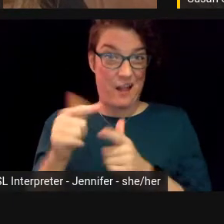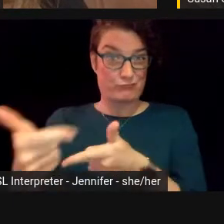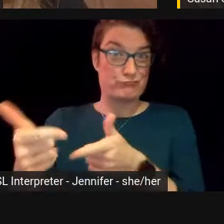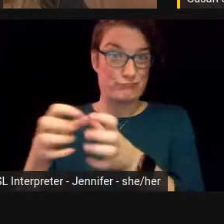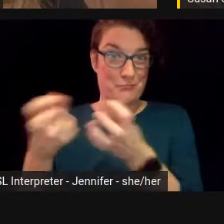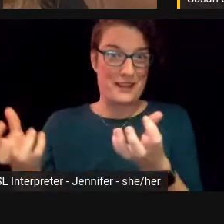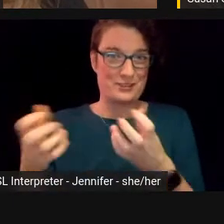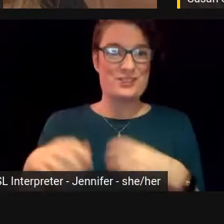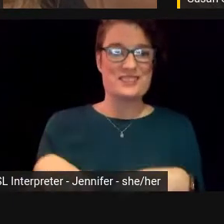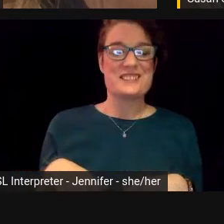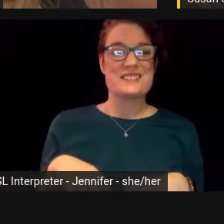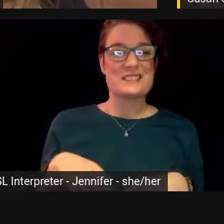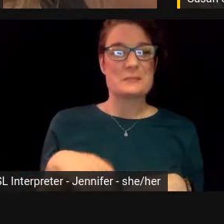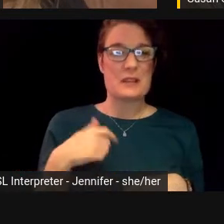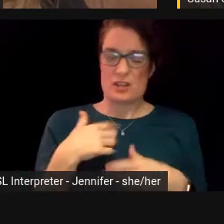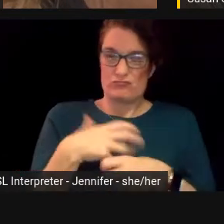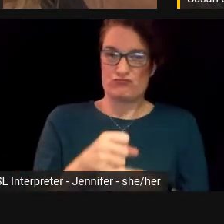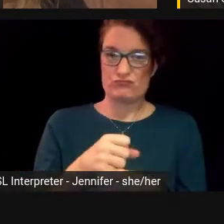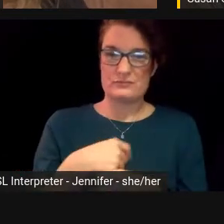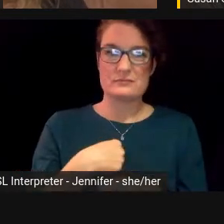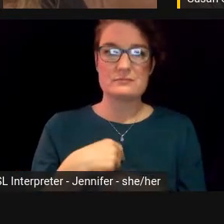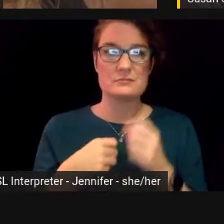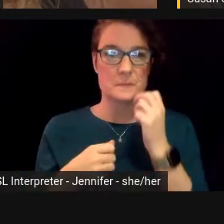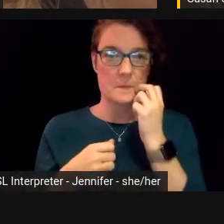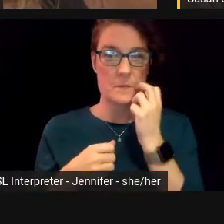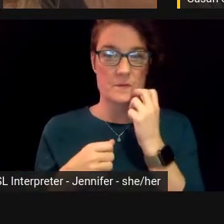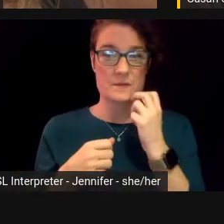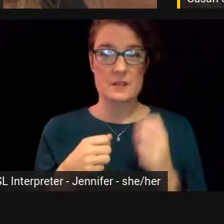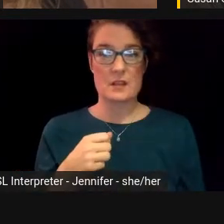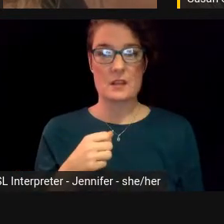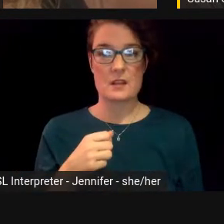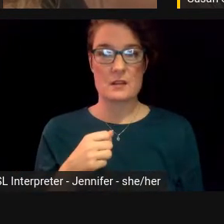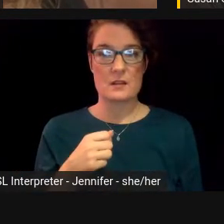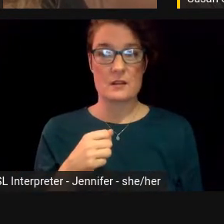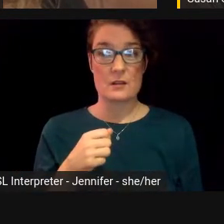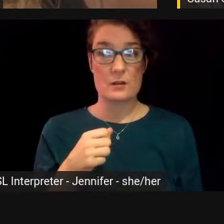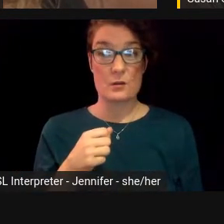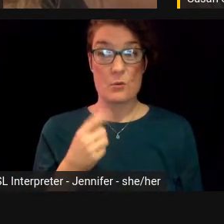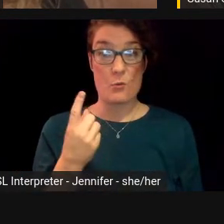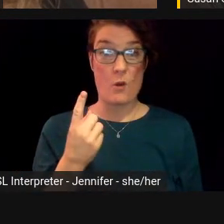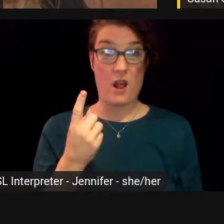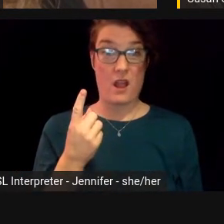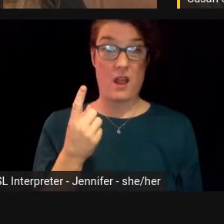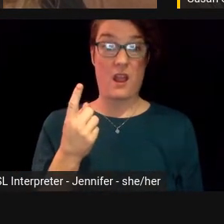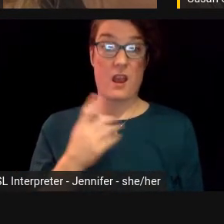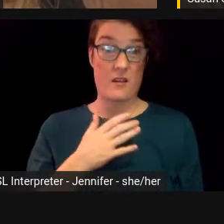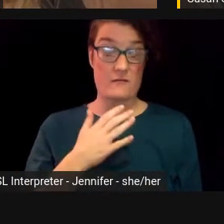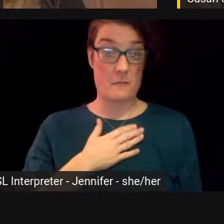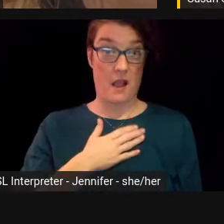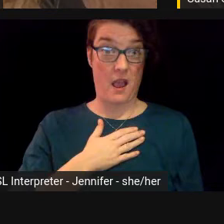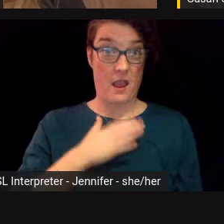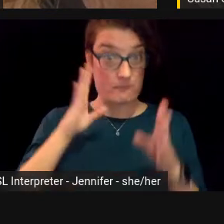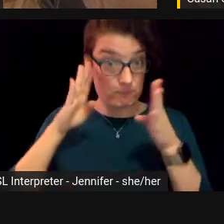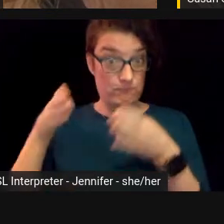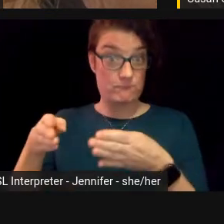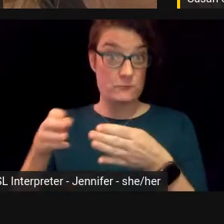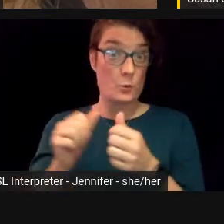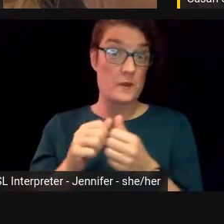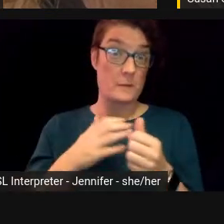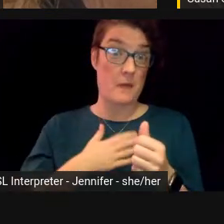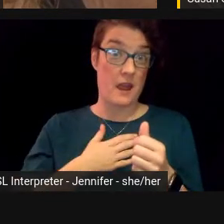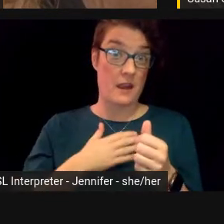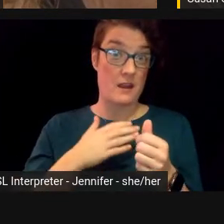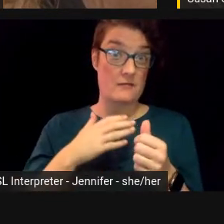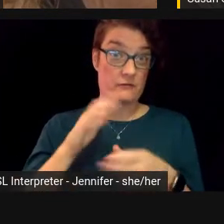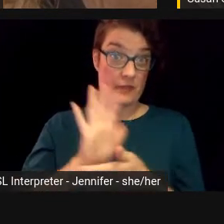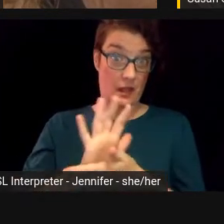here. One of the things that I, um, focused on in the film that I made with my colleague Victor Silverman,